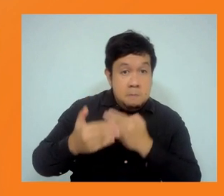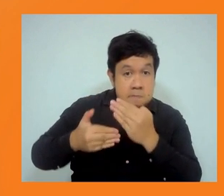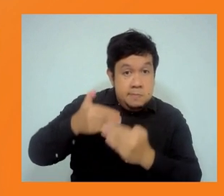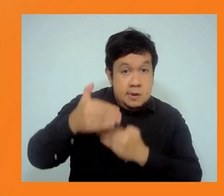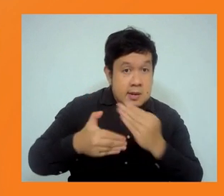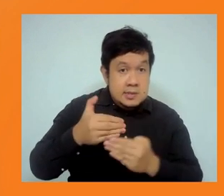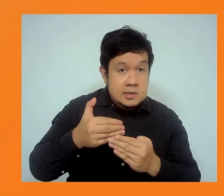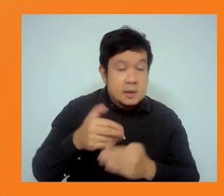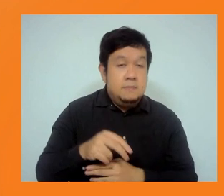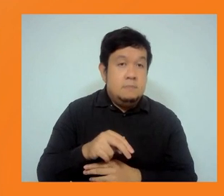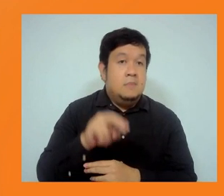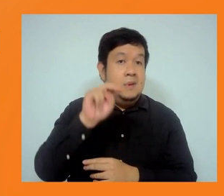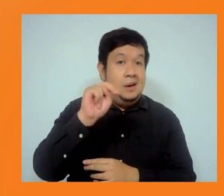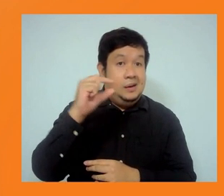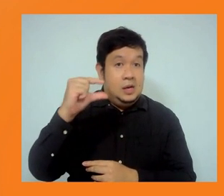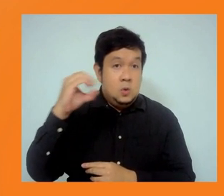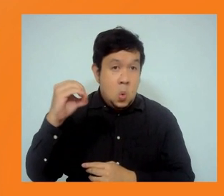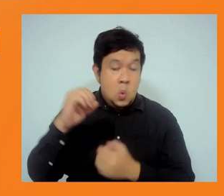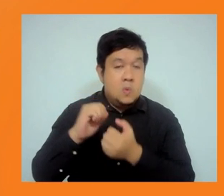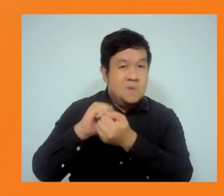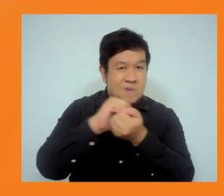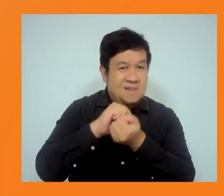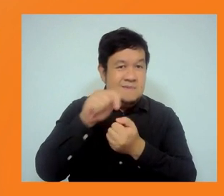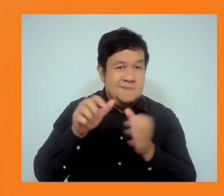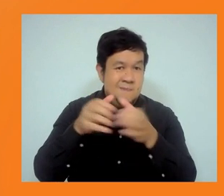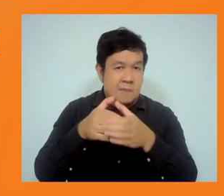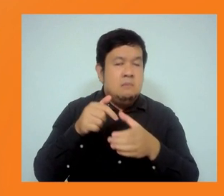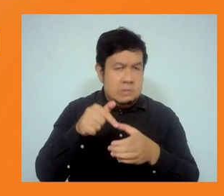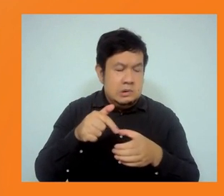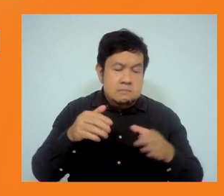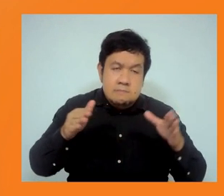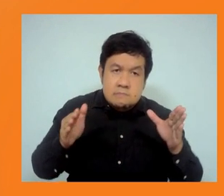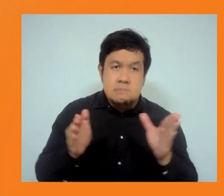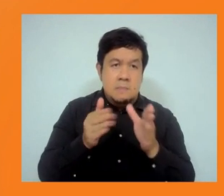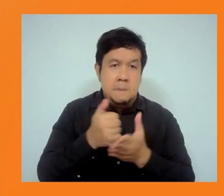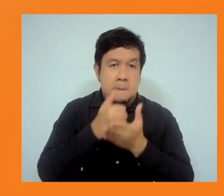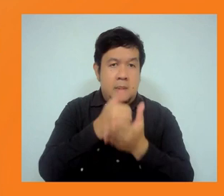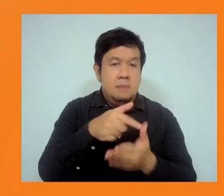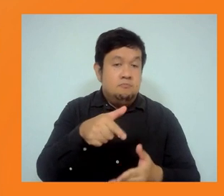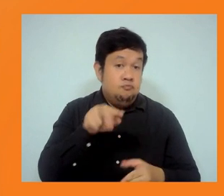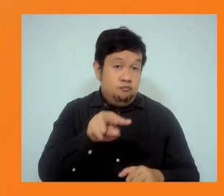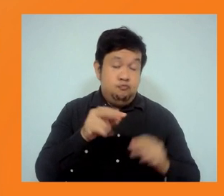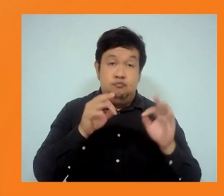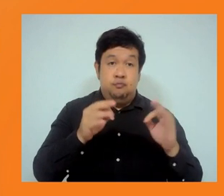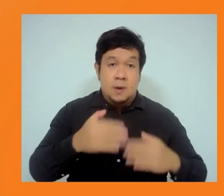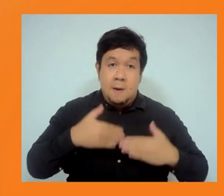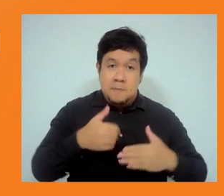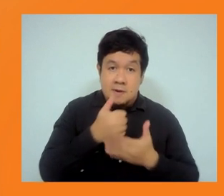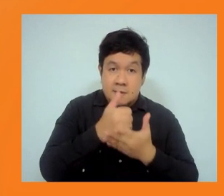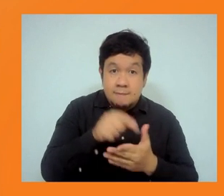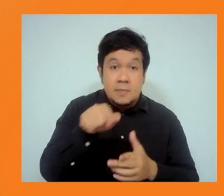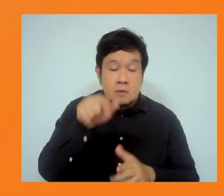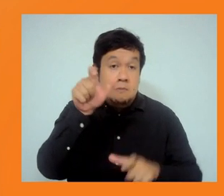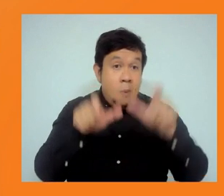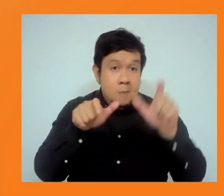because it was something that you push for. And I'm really glad that we are actually doing it now. We're learning a lot from it. Now,